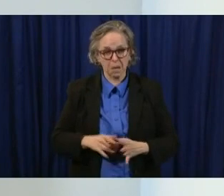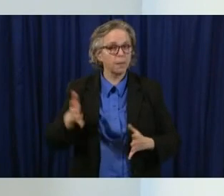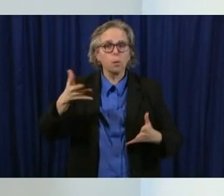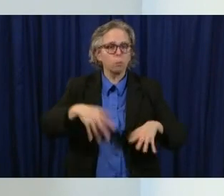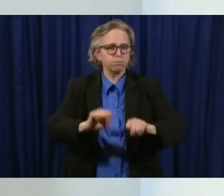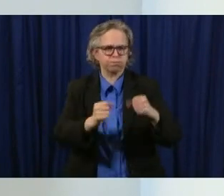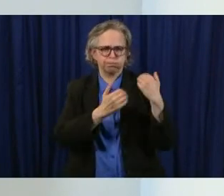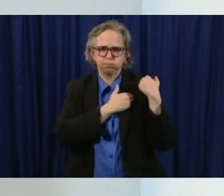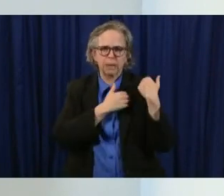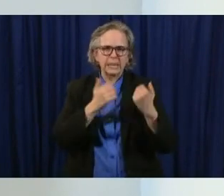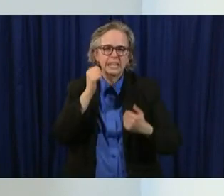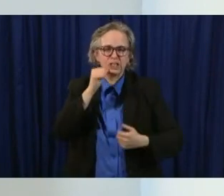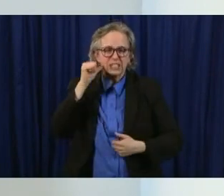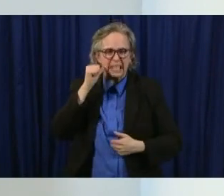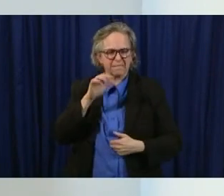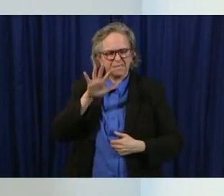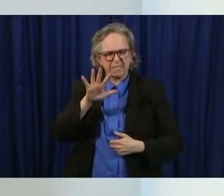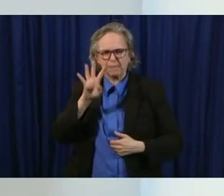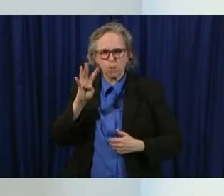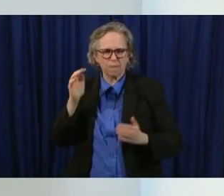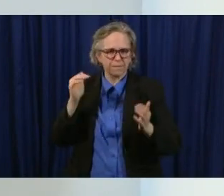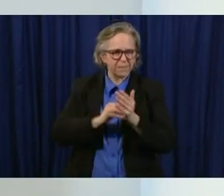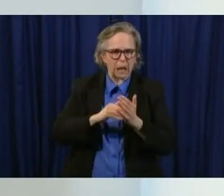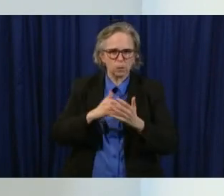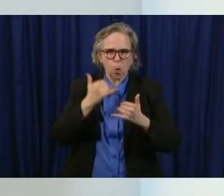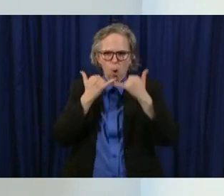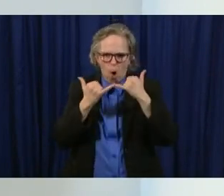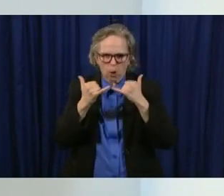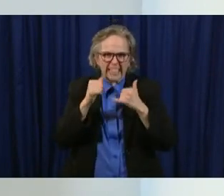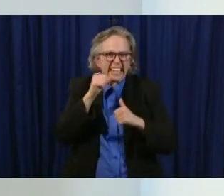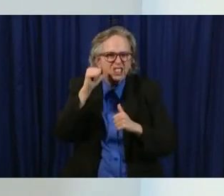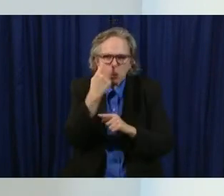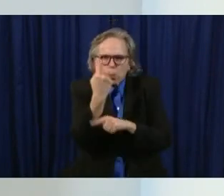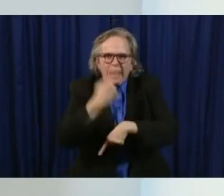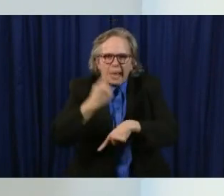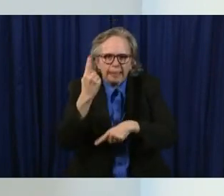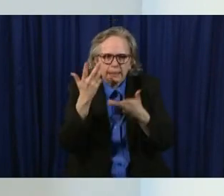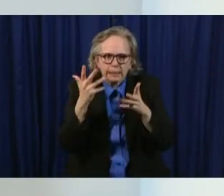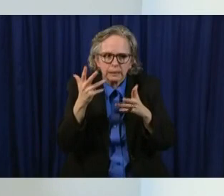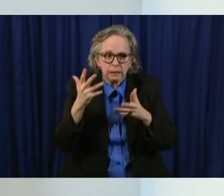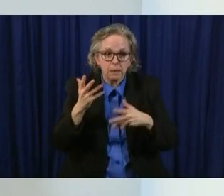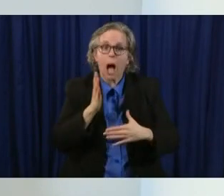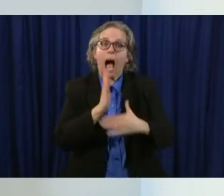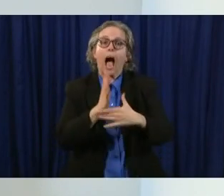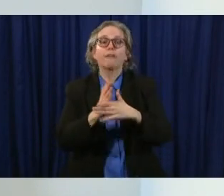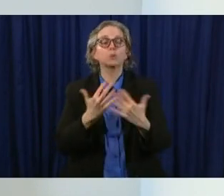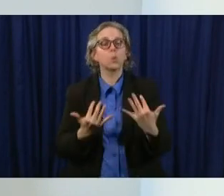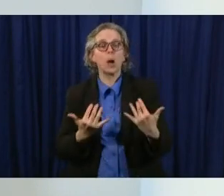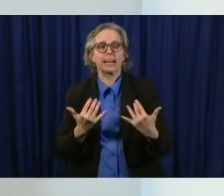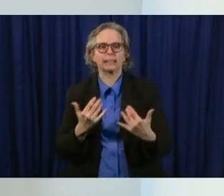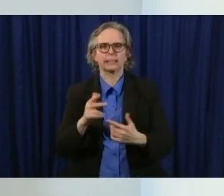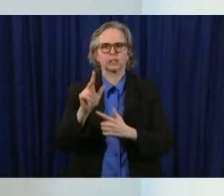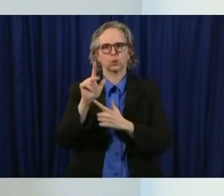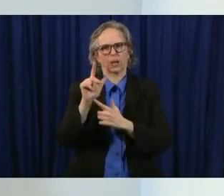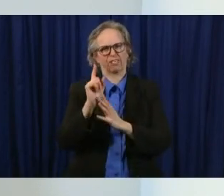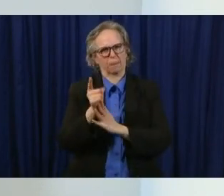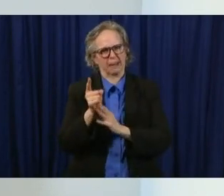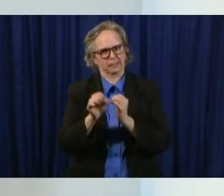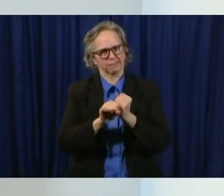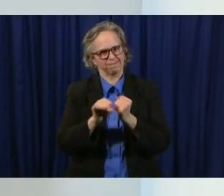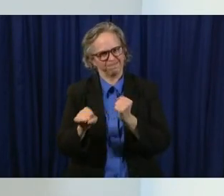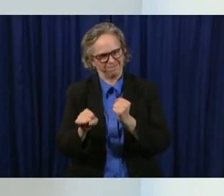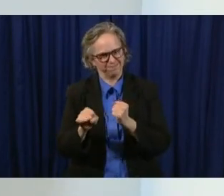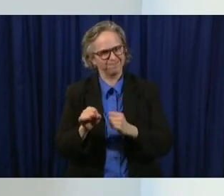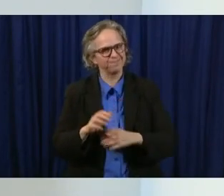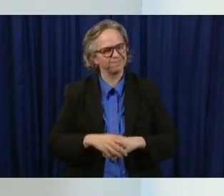yesterday and uh the average wait time was 23 minutes and we recognize that that